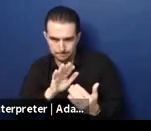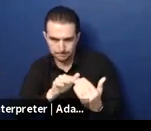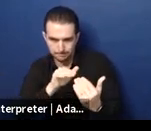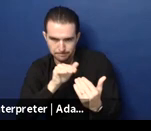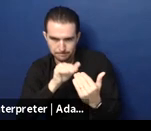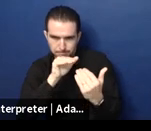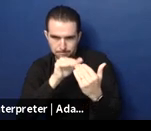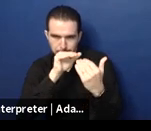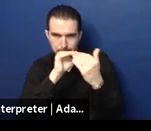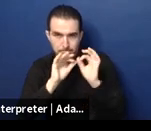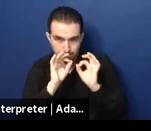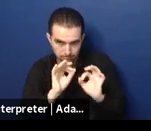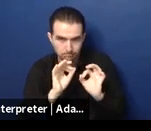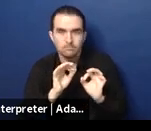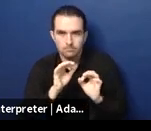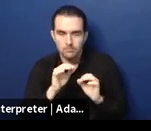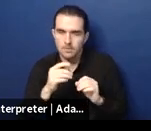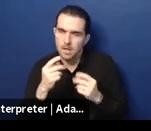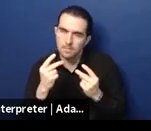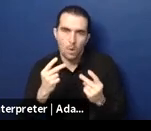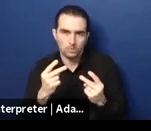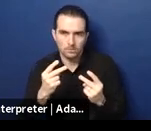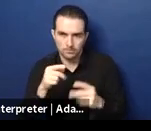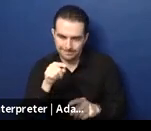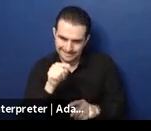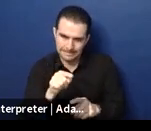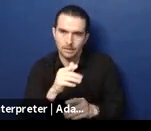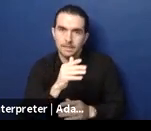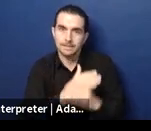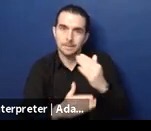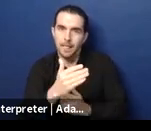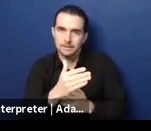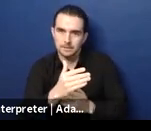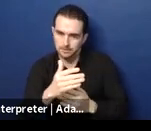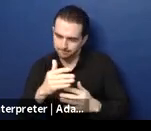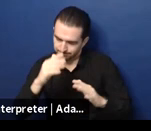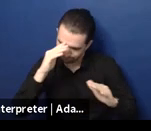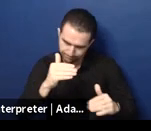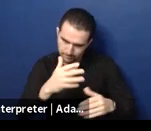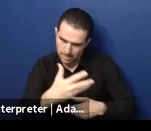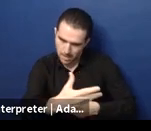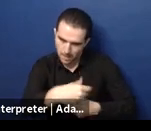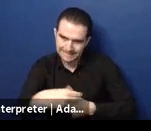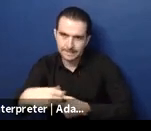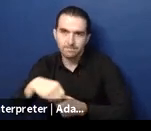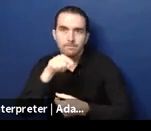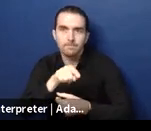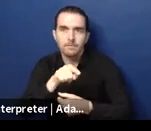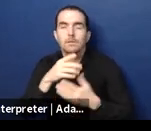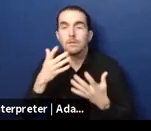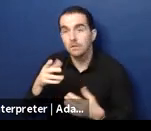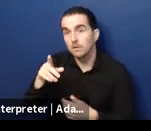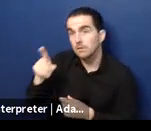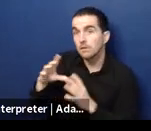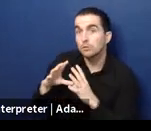to scale in Romania. And which I believe, I think many believe who have followed Romania for